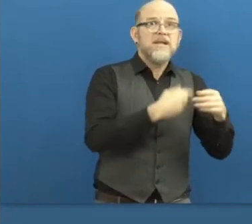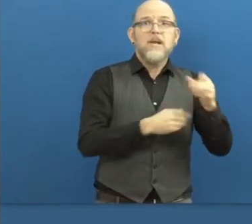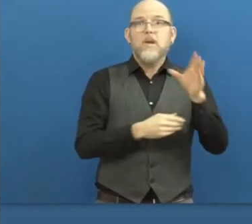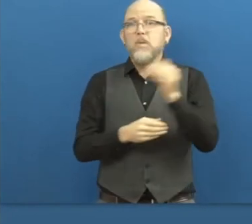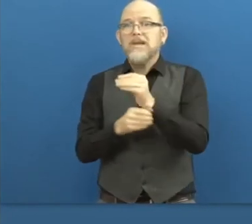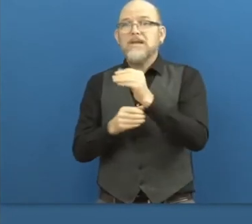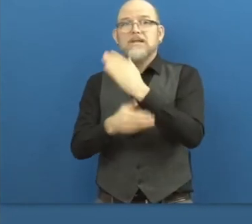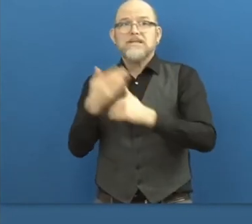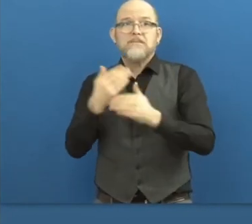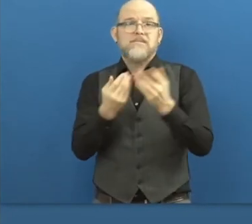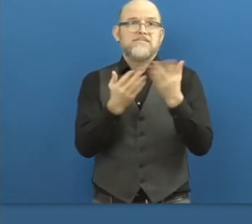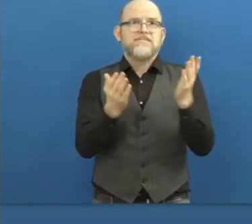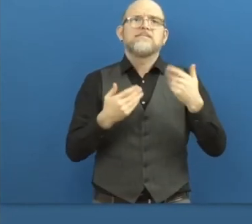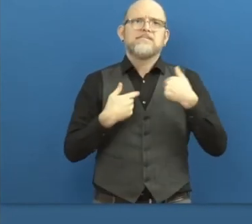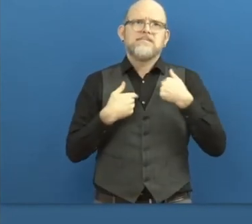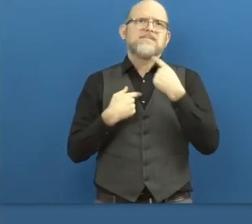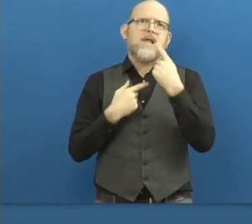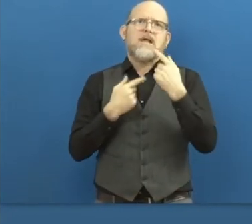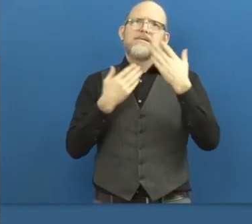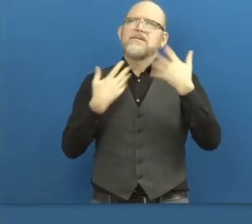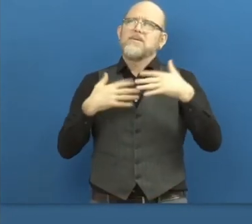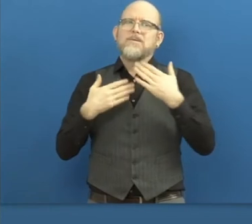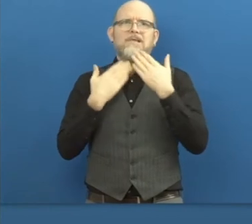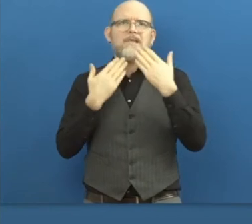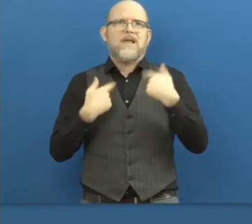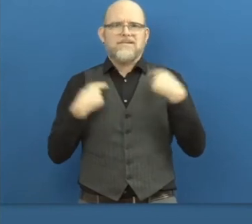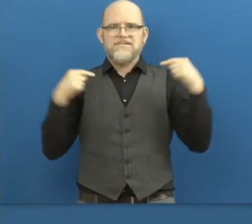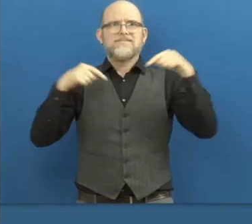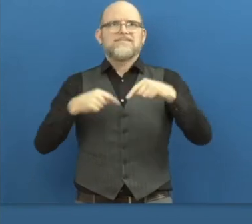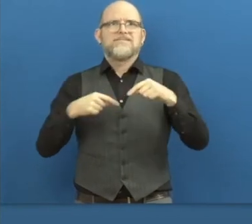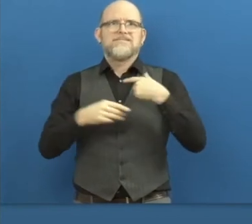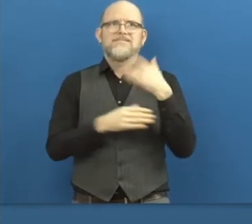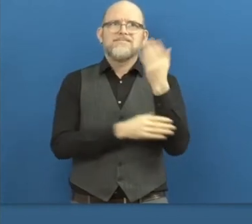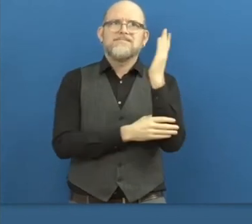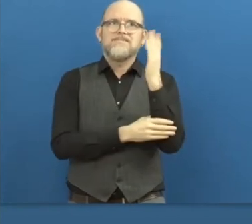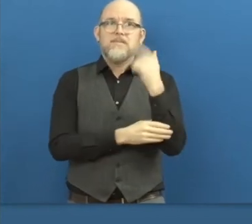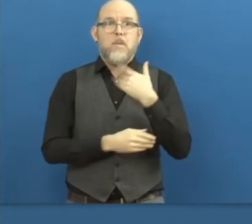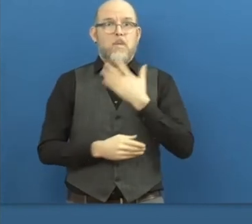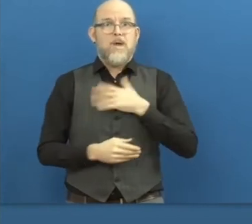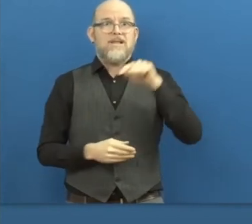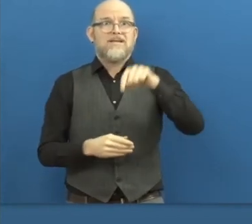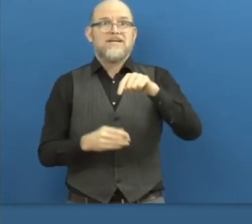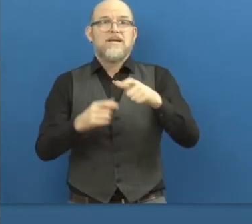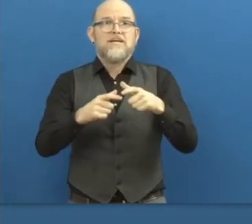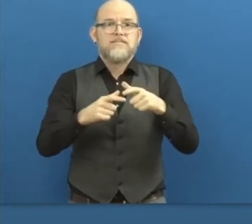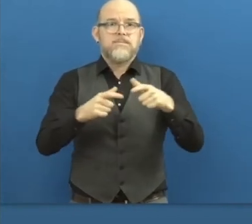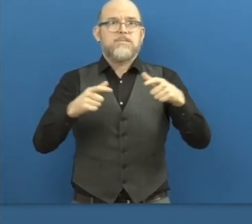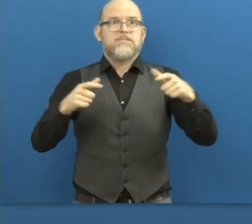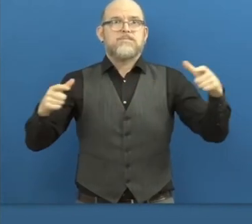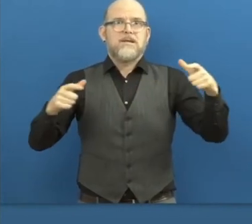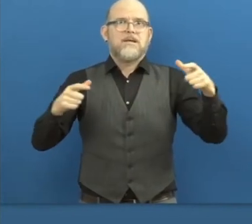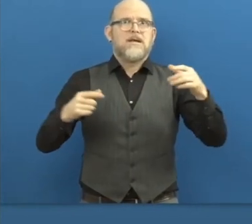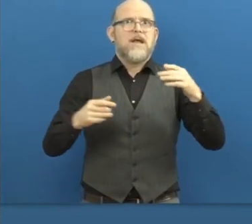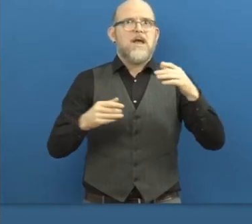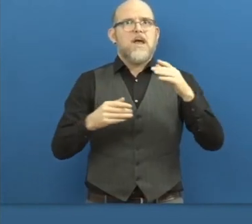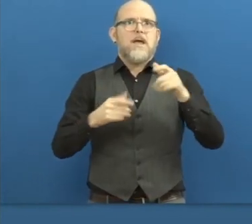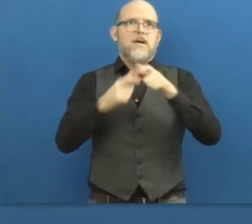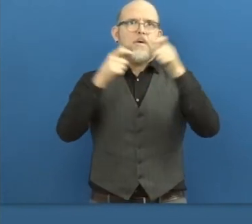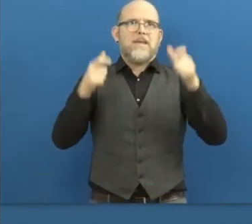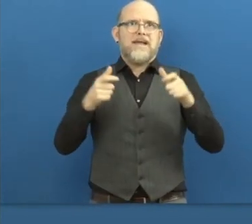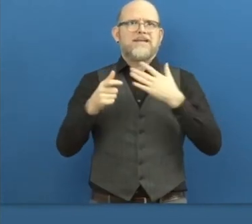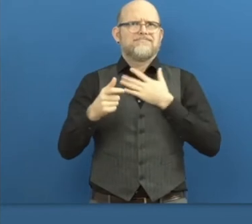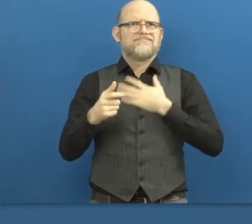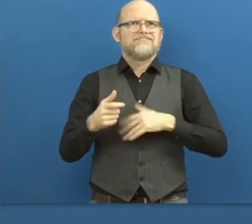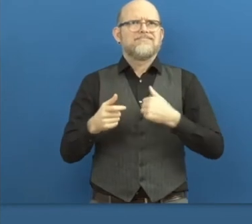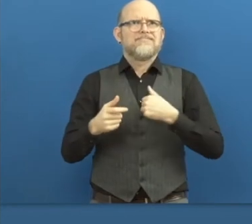to to be here and to be able to scale what all these organizations are doing. And we are really